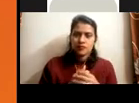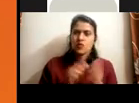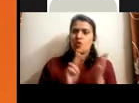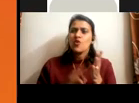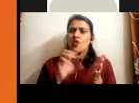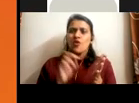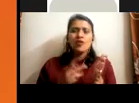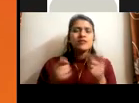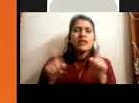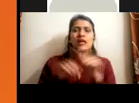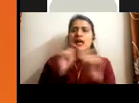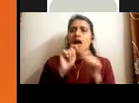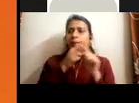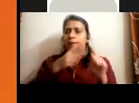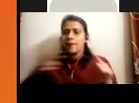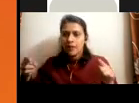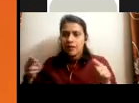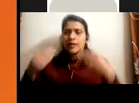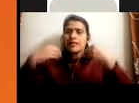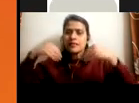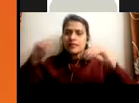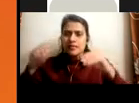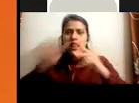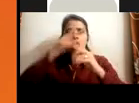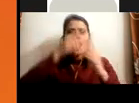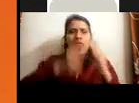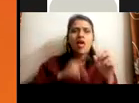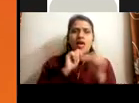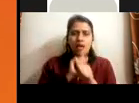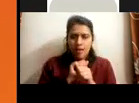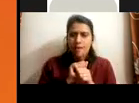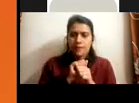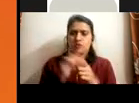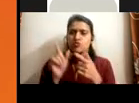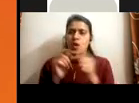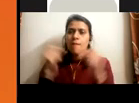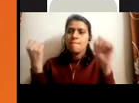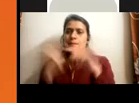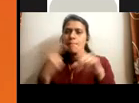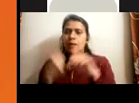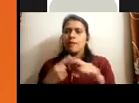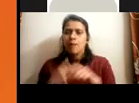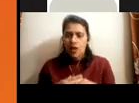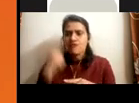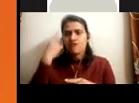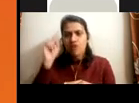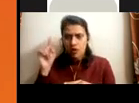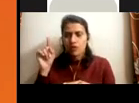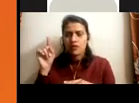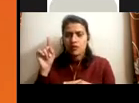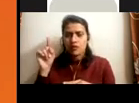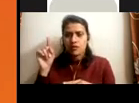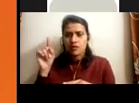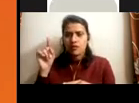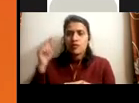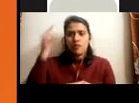retail associate, stalker and replenisher it is called. These are, uh, the jobs for which we, we worked with, uh, people